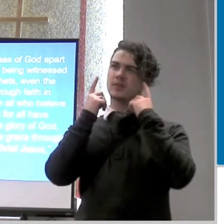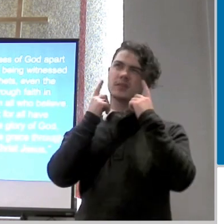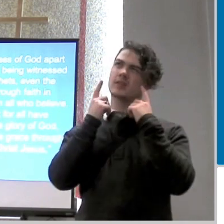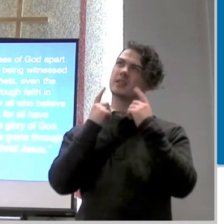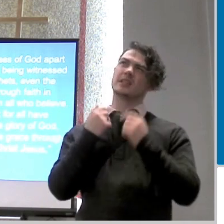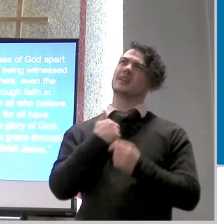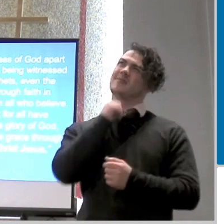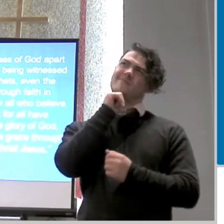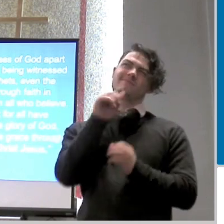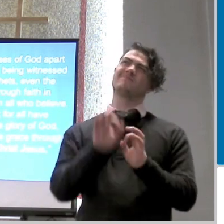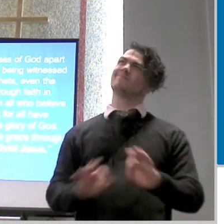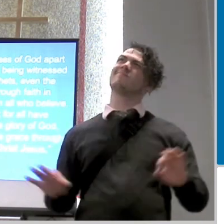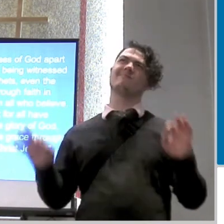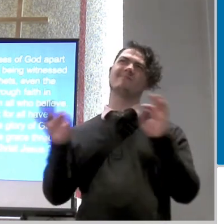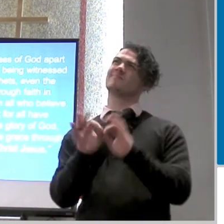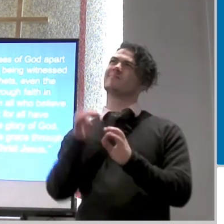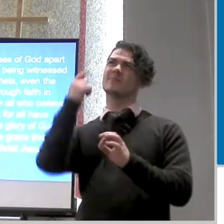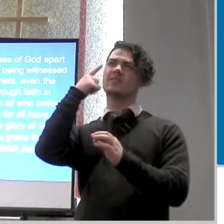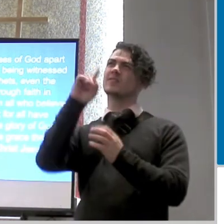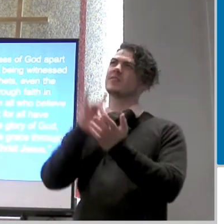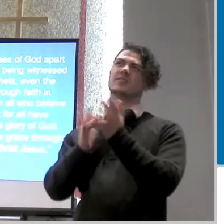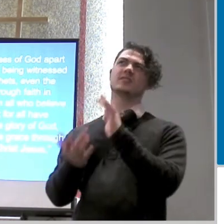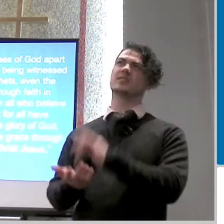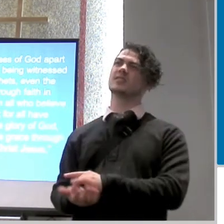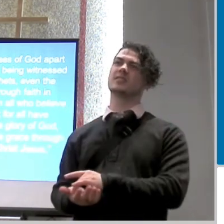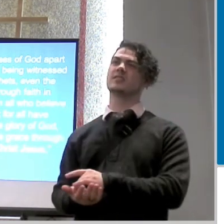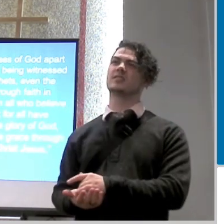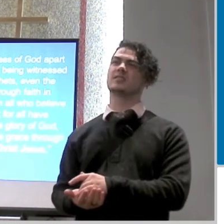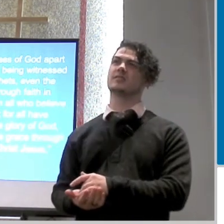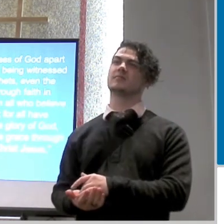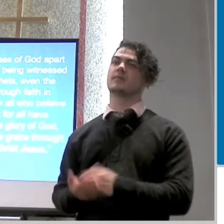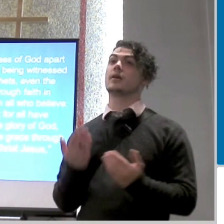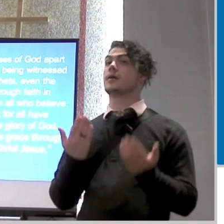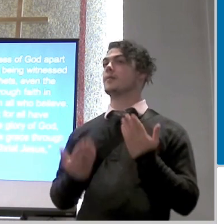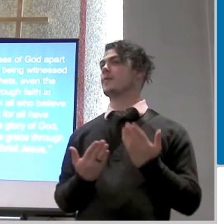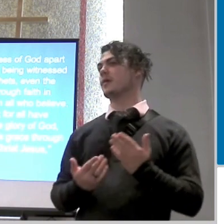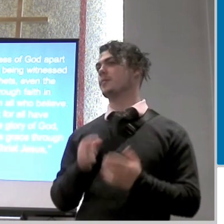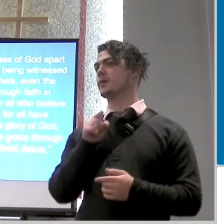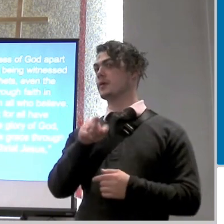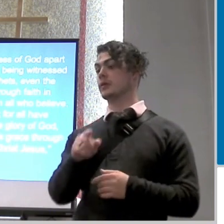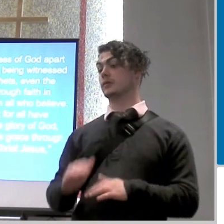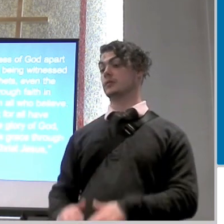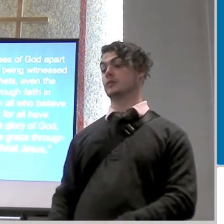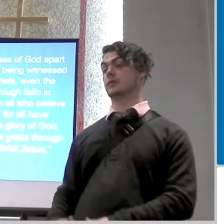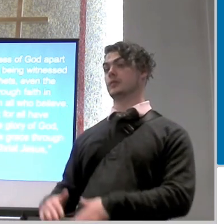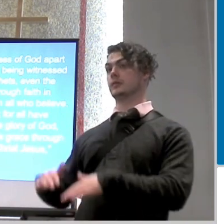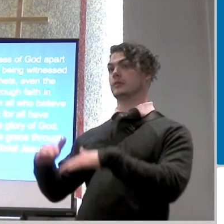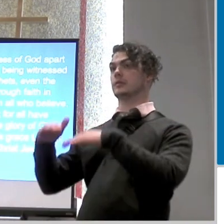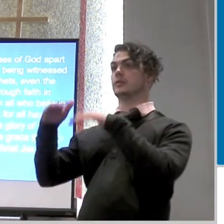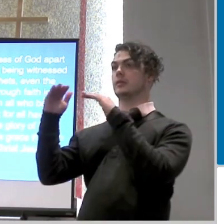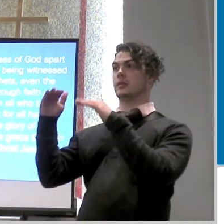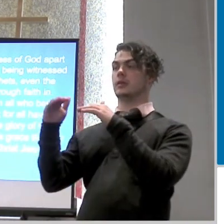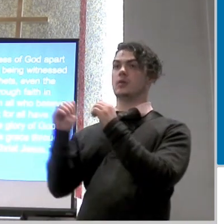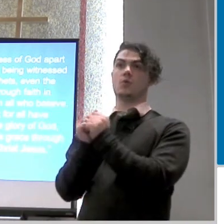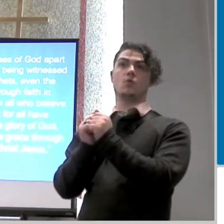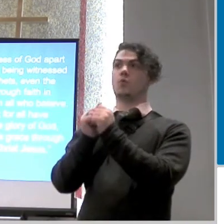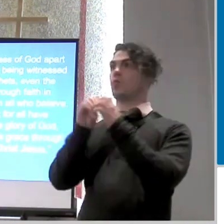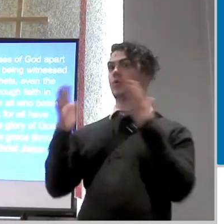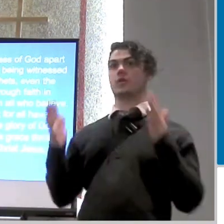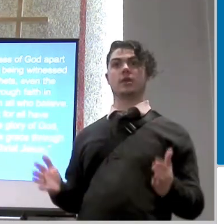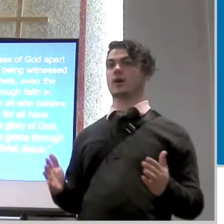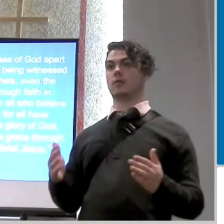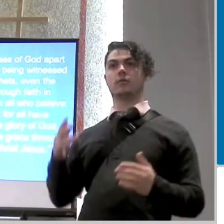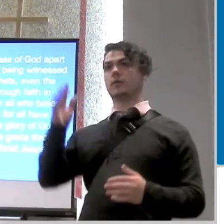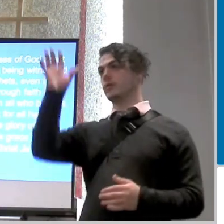thinking you weren't good enough maybe you were thinking you were unlovable maybe you grew up with having without having a physical